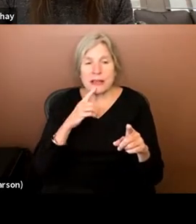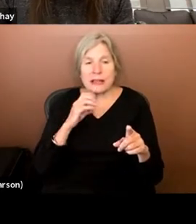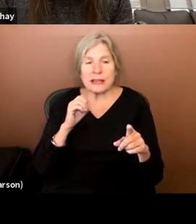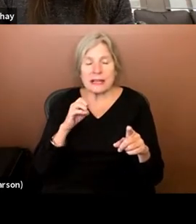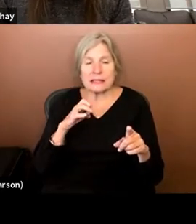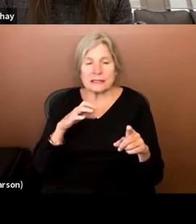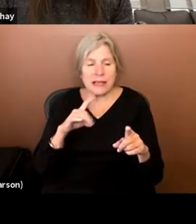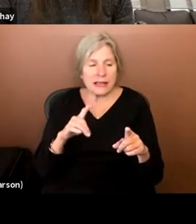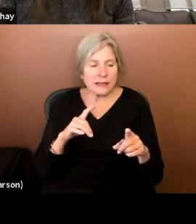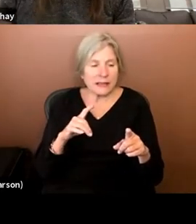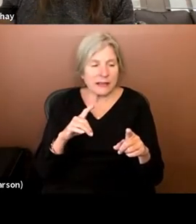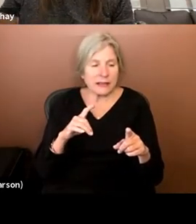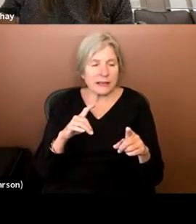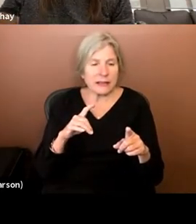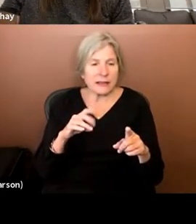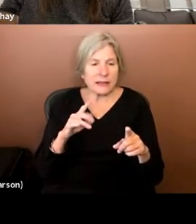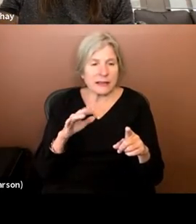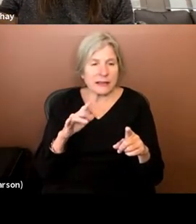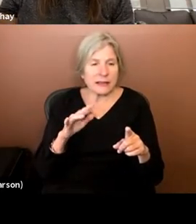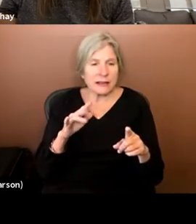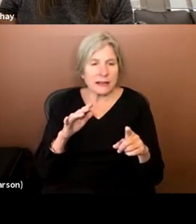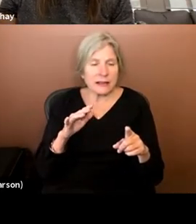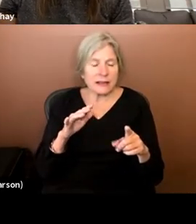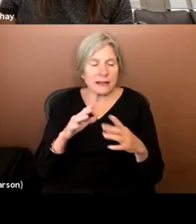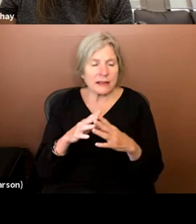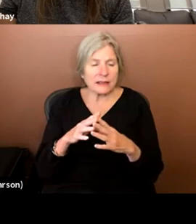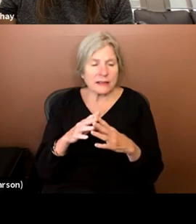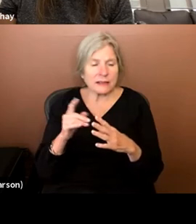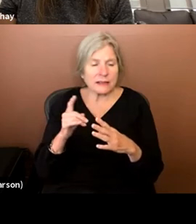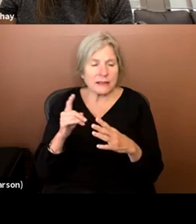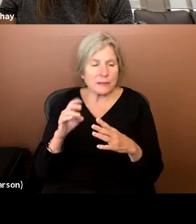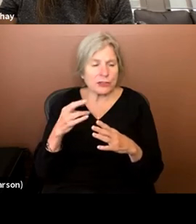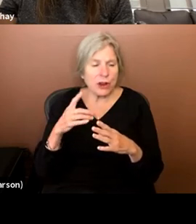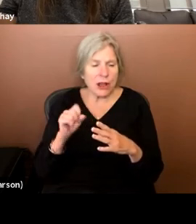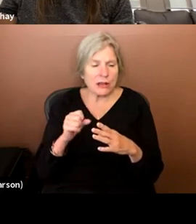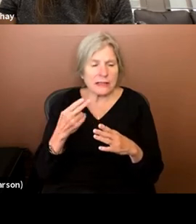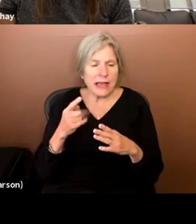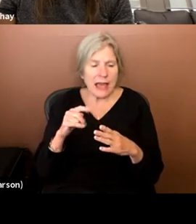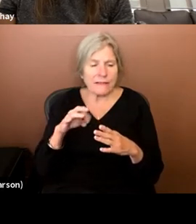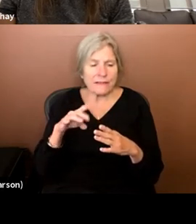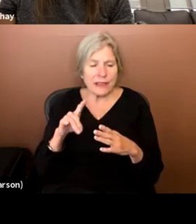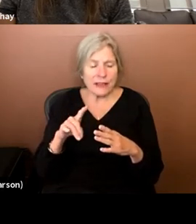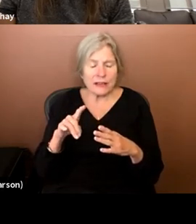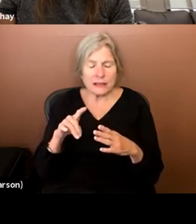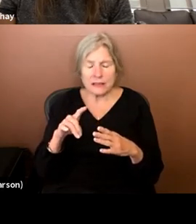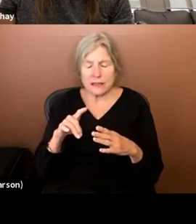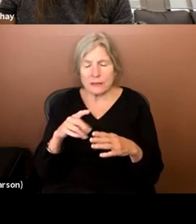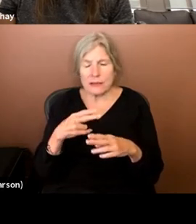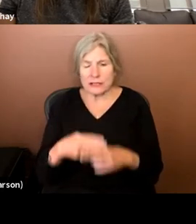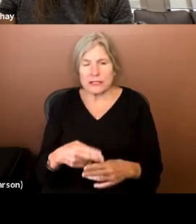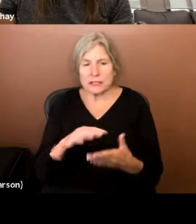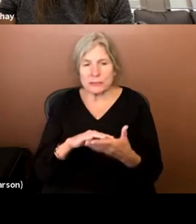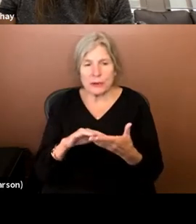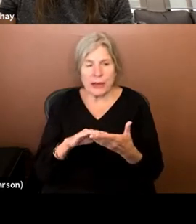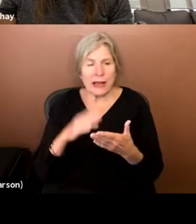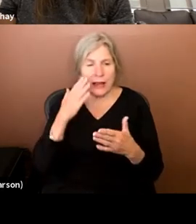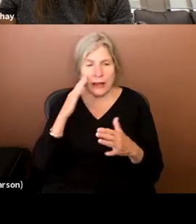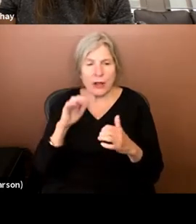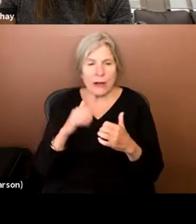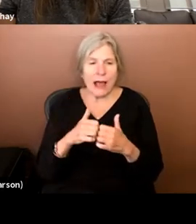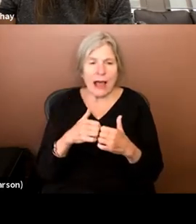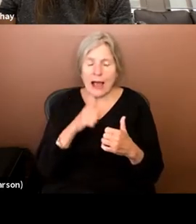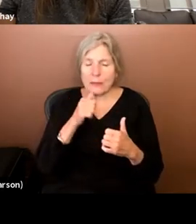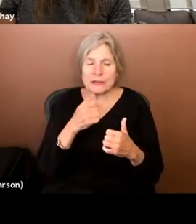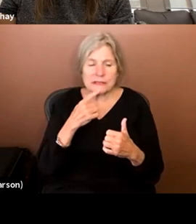Daredevil, definitely Matt Murdock, uh, reads braille in the comics, but I don't know how we define extended. So I wouldn't say